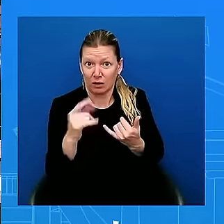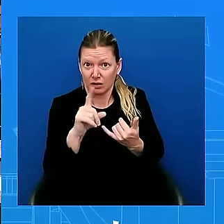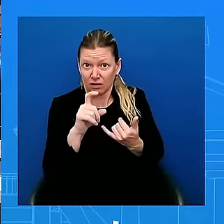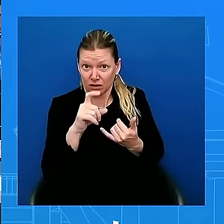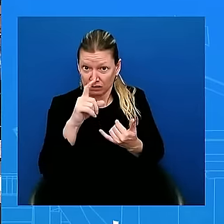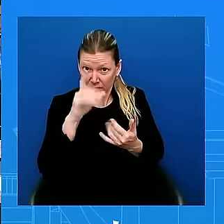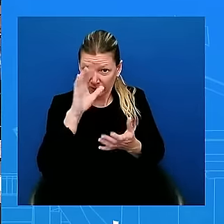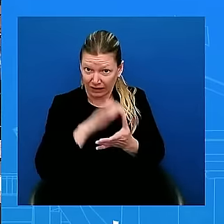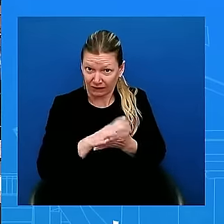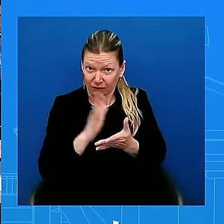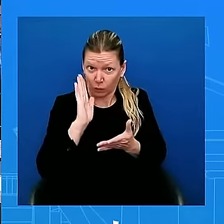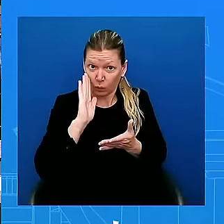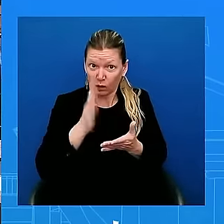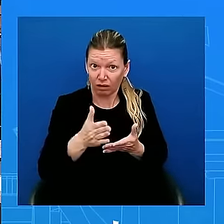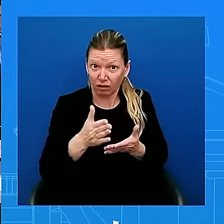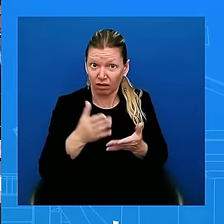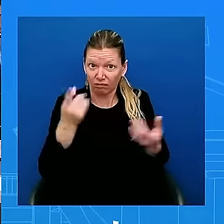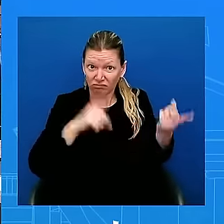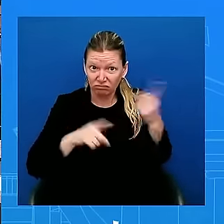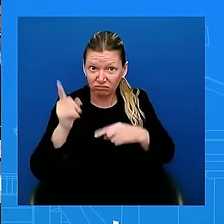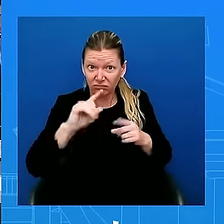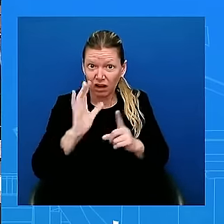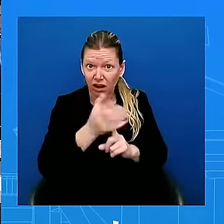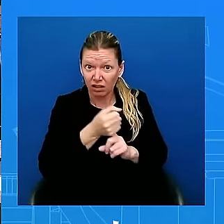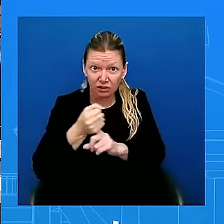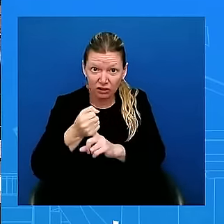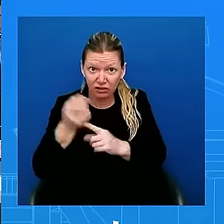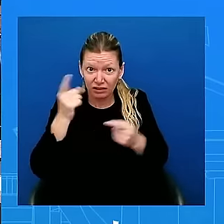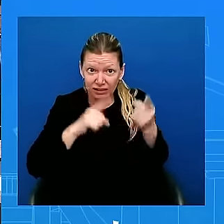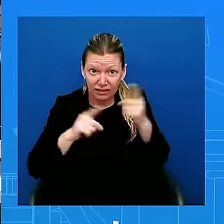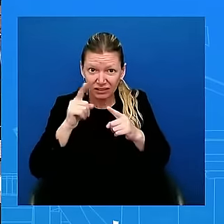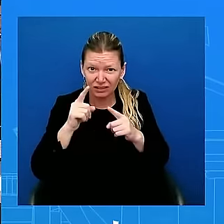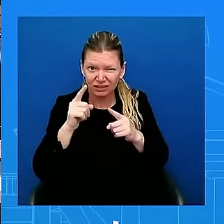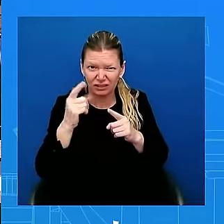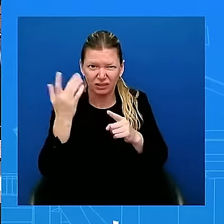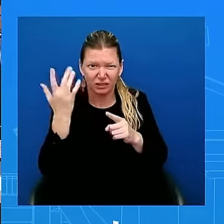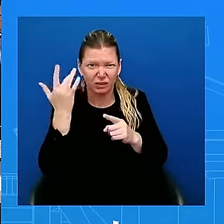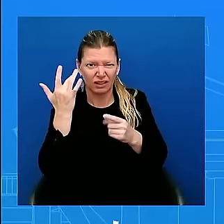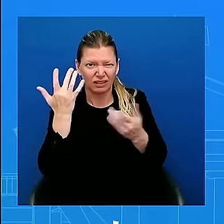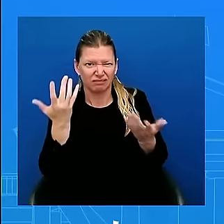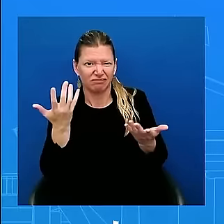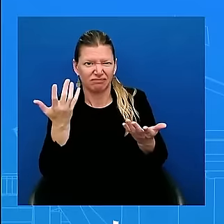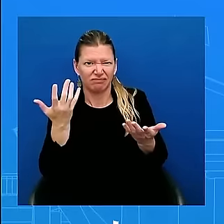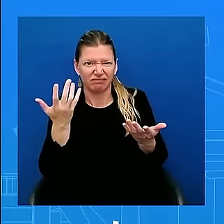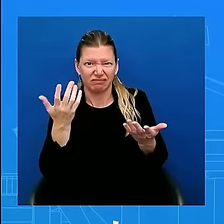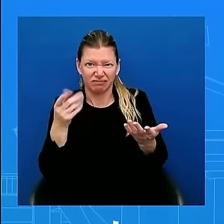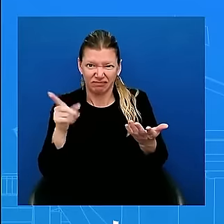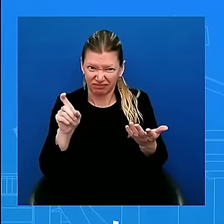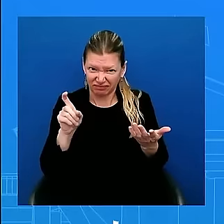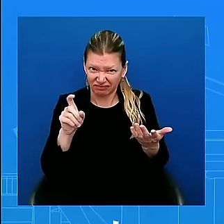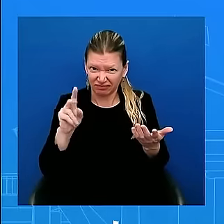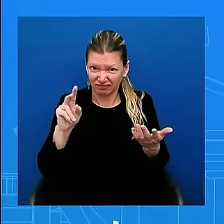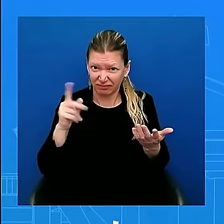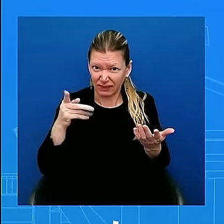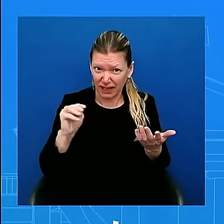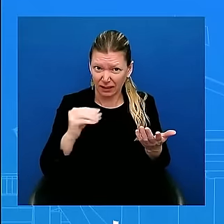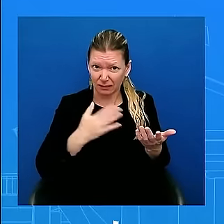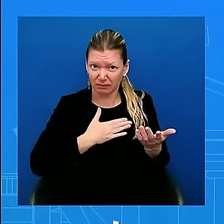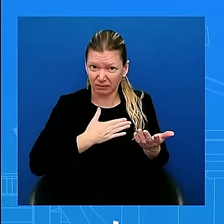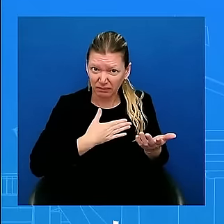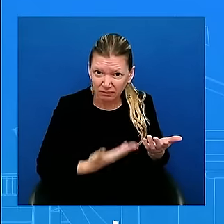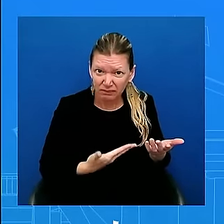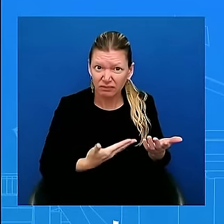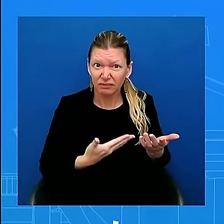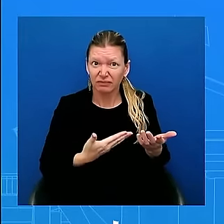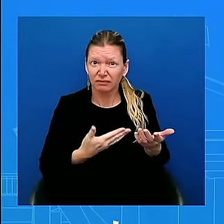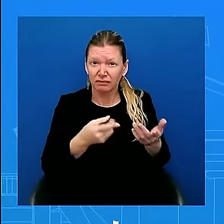is actually capable and willing to bridge those gaps that you see remain? Yes, yes, and yes. He has said so publicly himself, Zeke. He